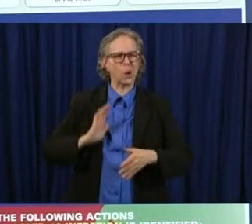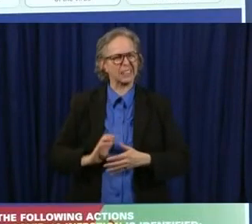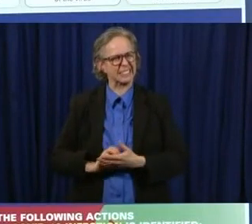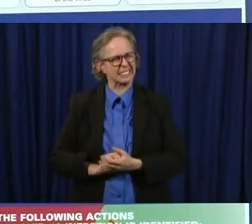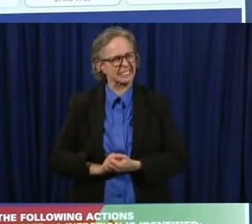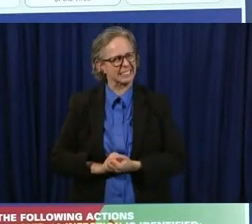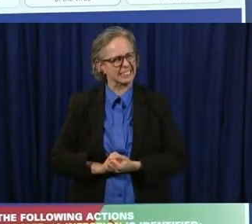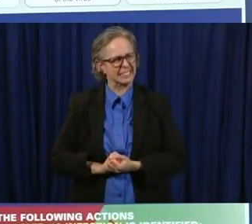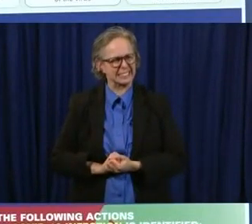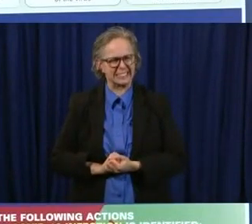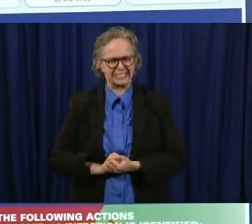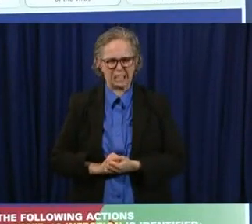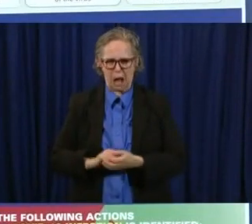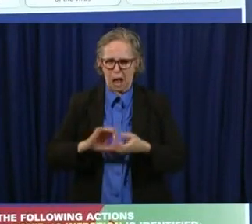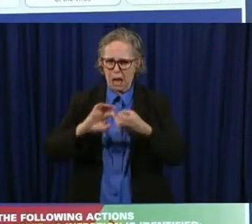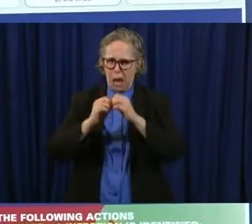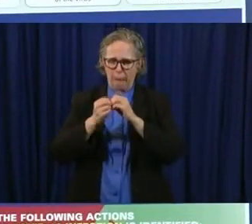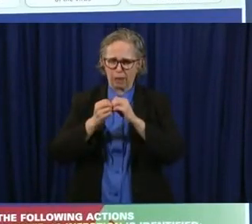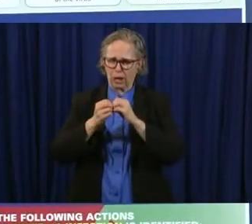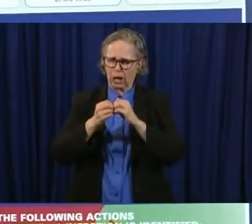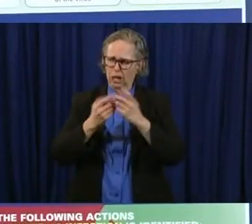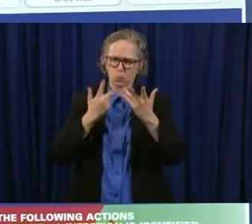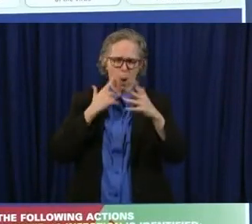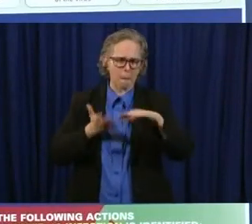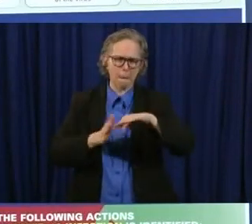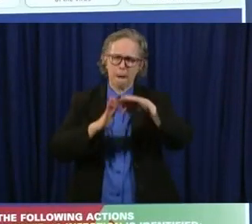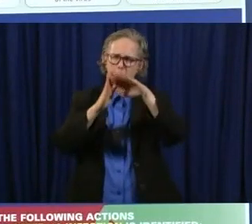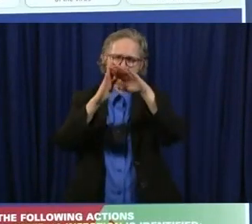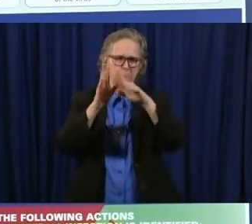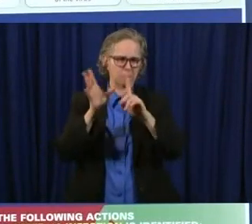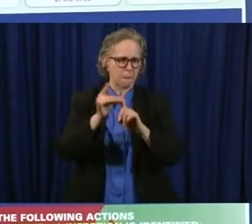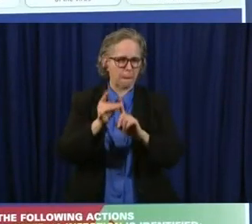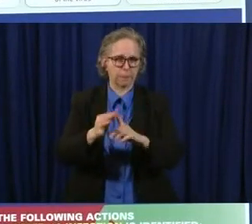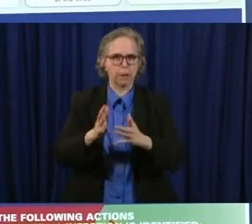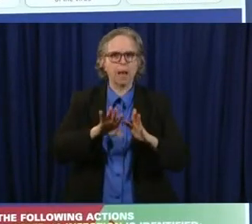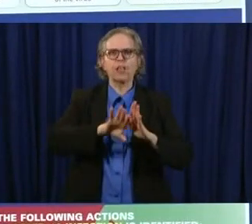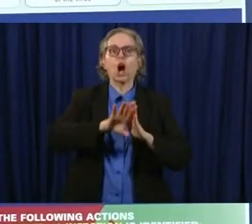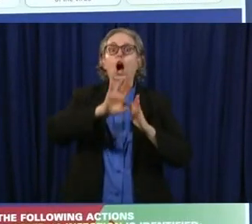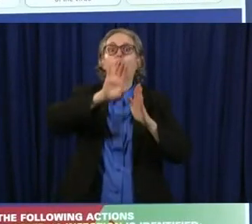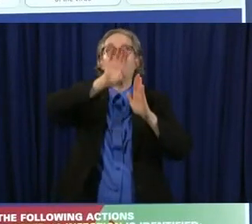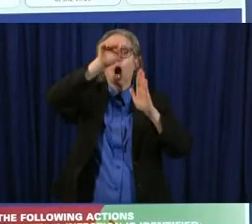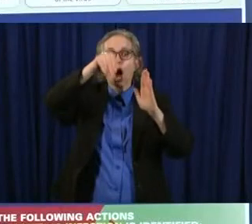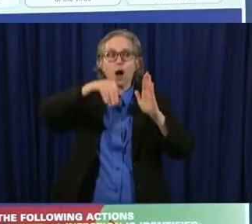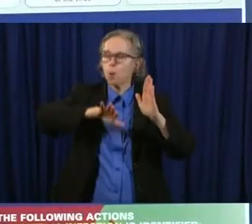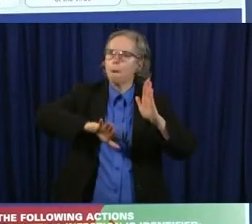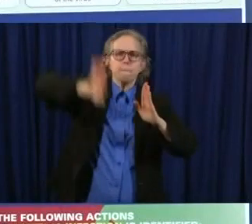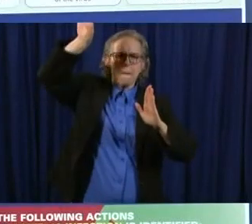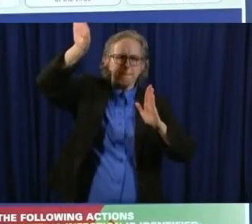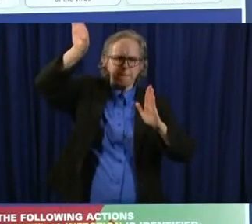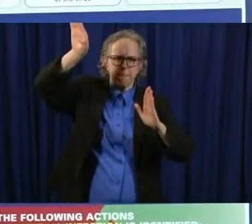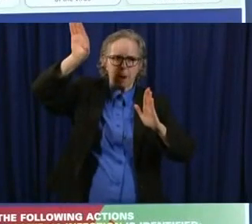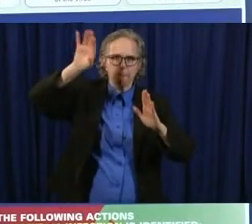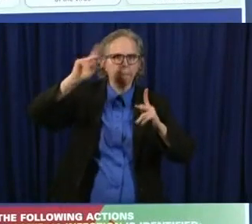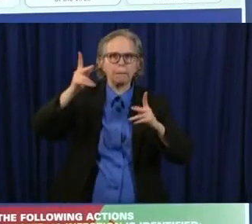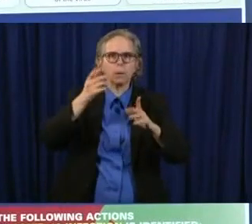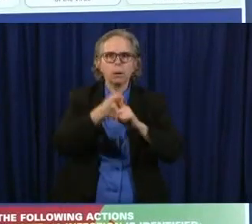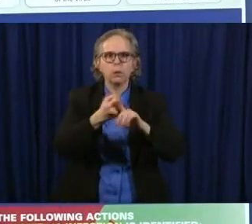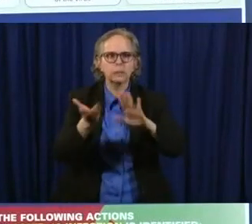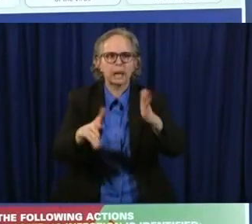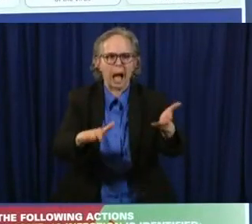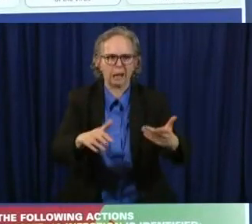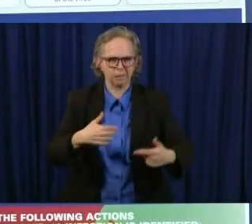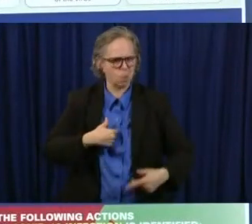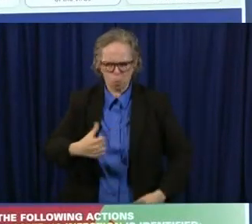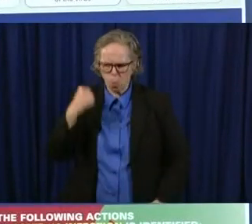up and the curve's going to go straight back up we're going more ohioans die and so i'm not going to do that um